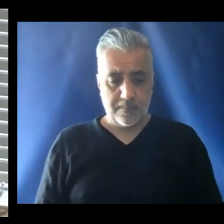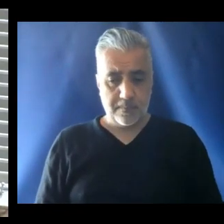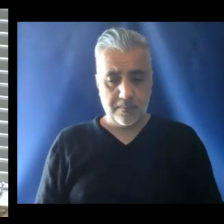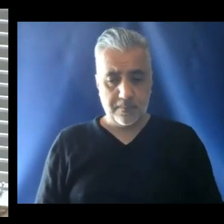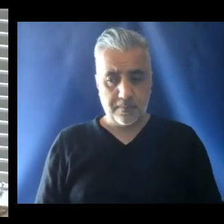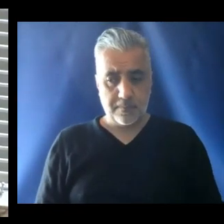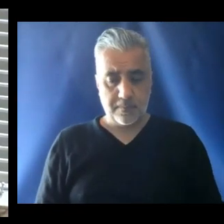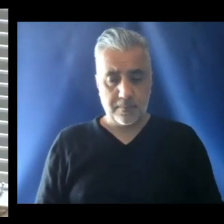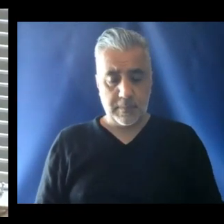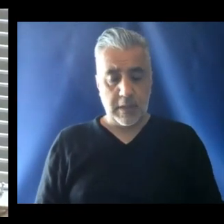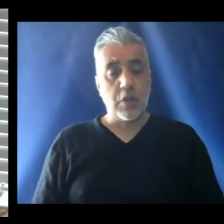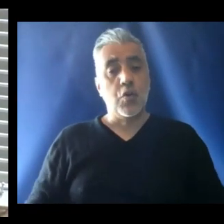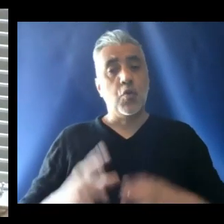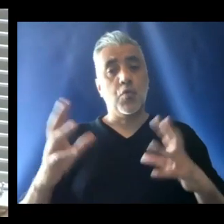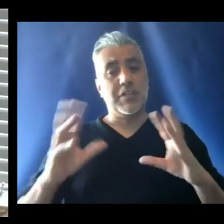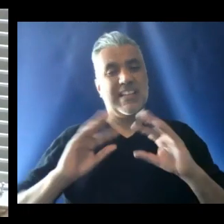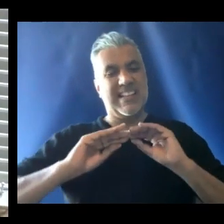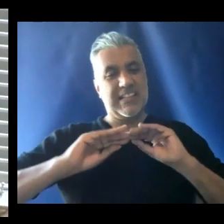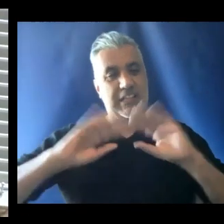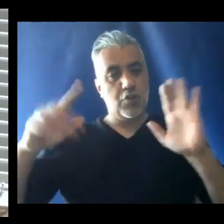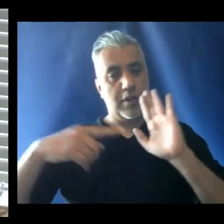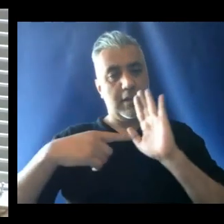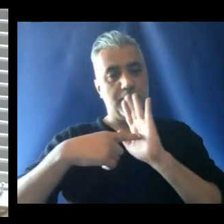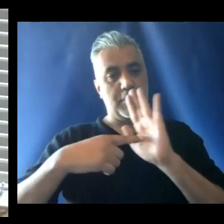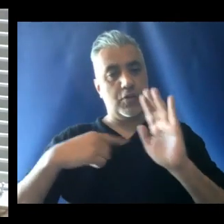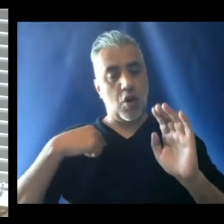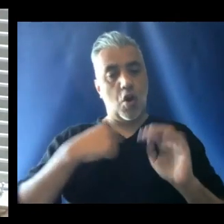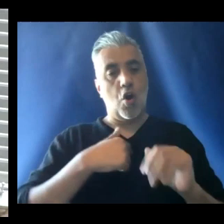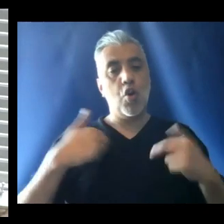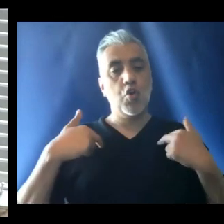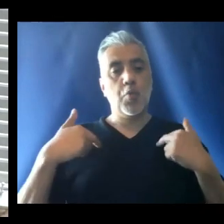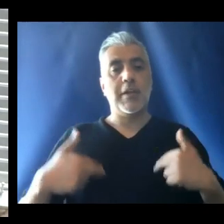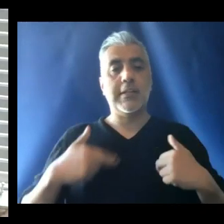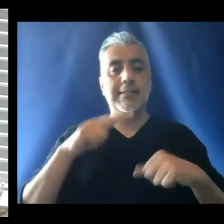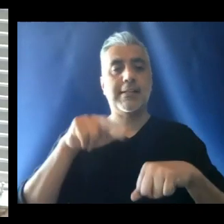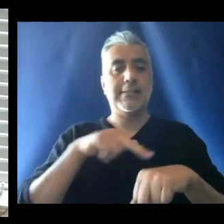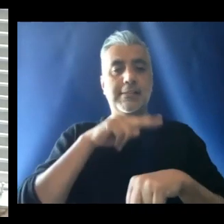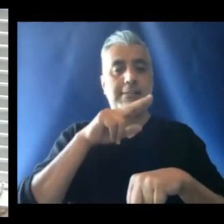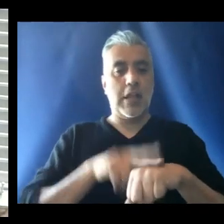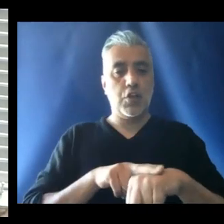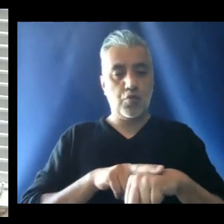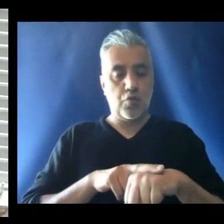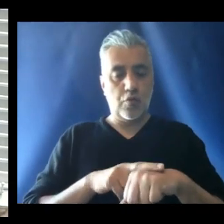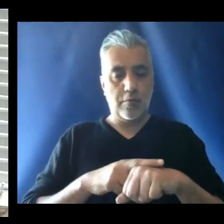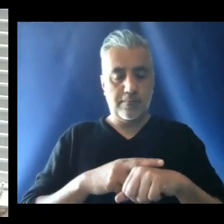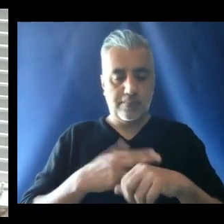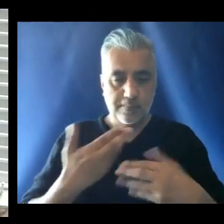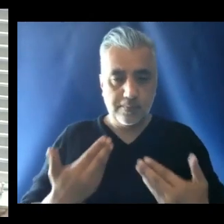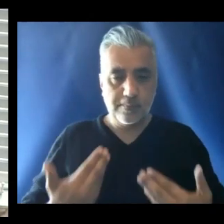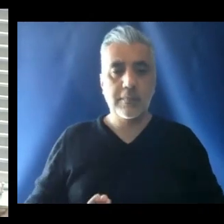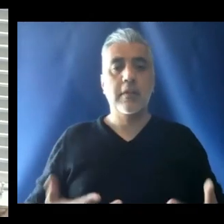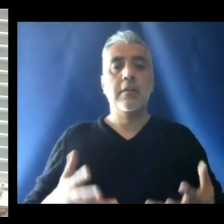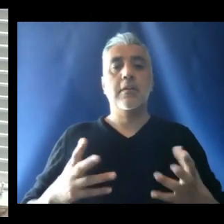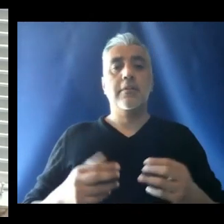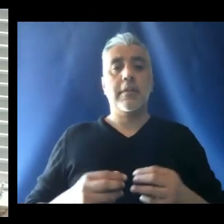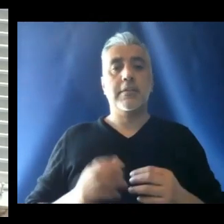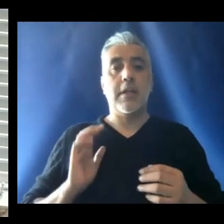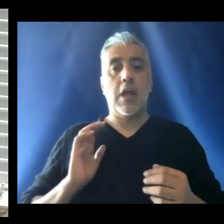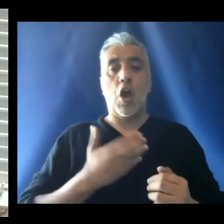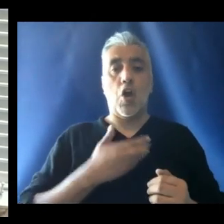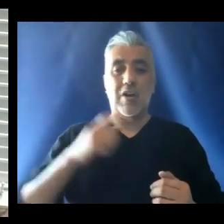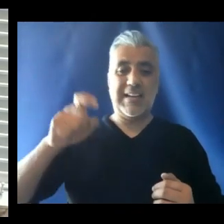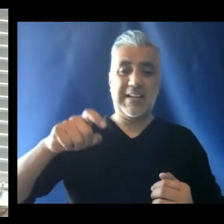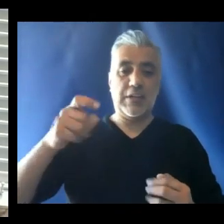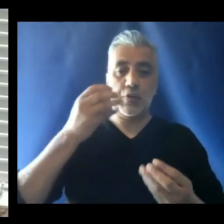which clearly expresses our humanity in its most natural indigence. That is, our